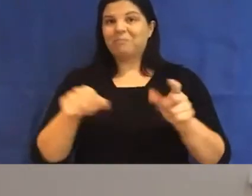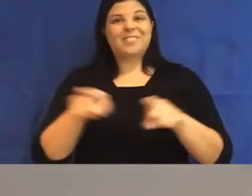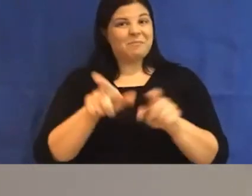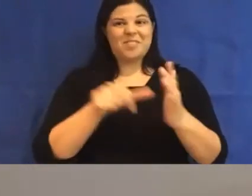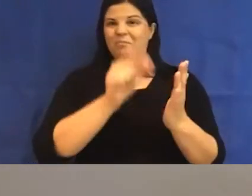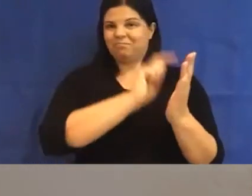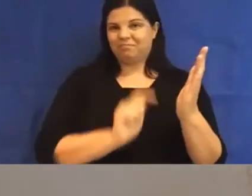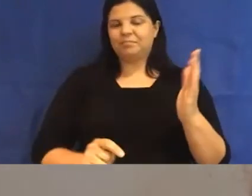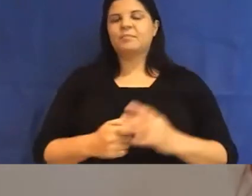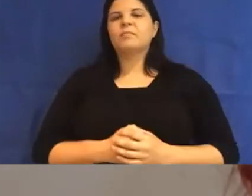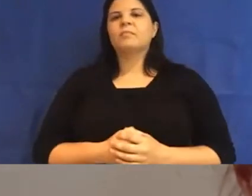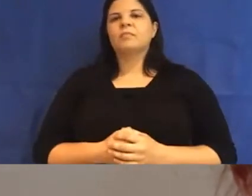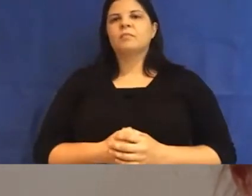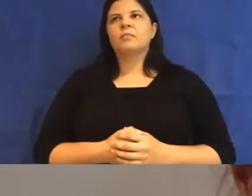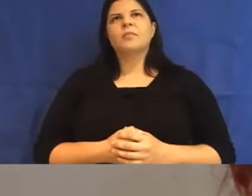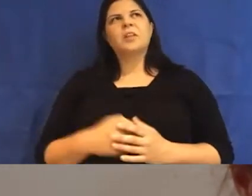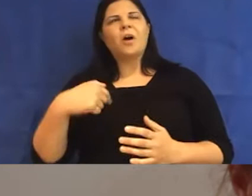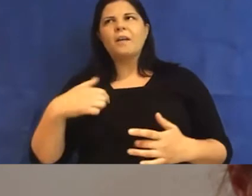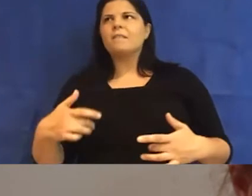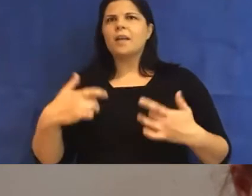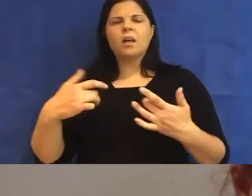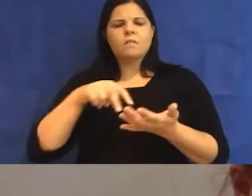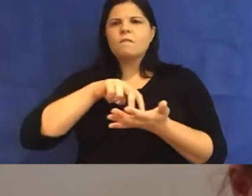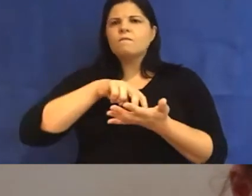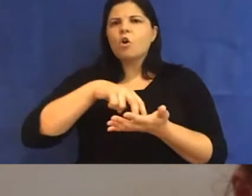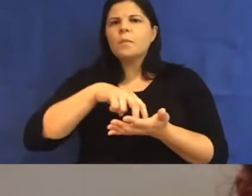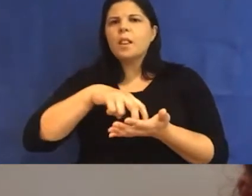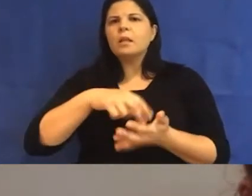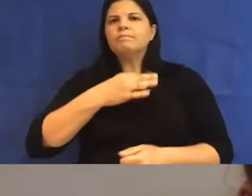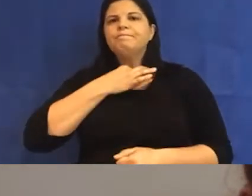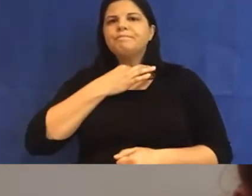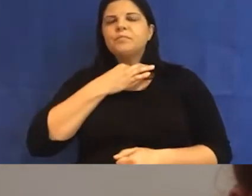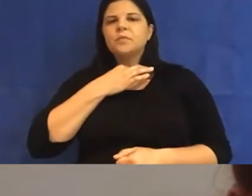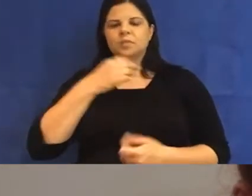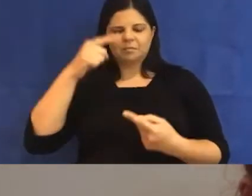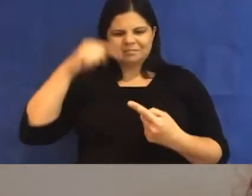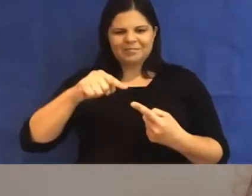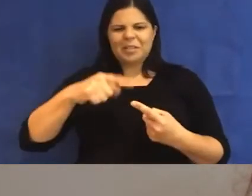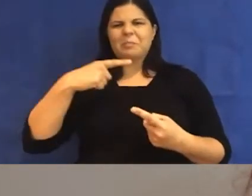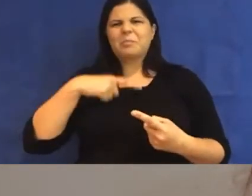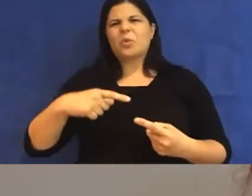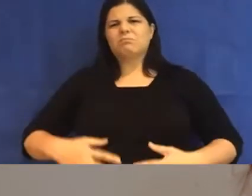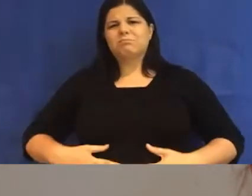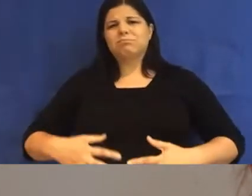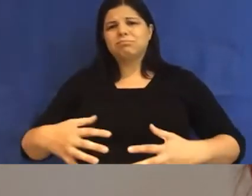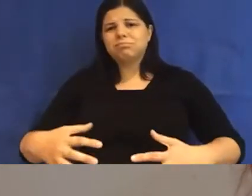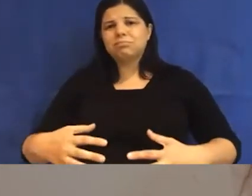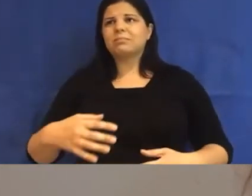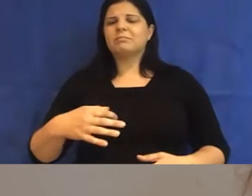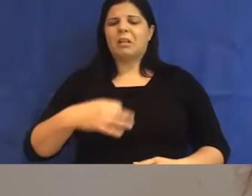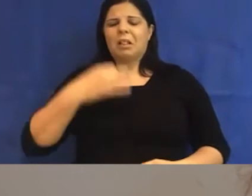it was one particular site of vulnerability that obsessed me. My nauseated, growing body, becoming a being consisting of two